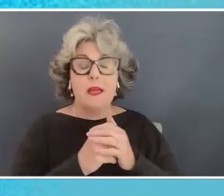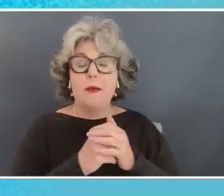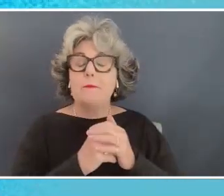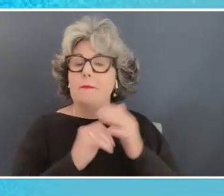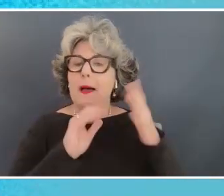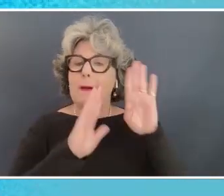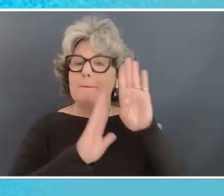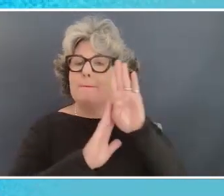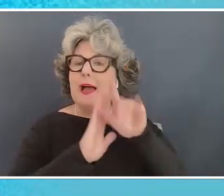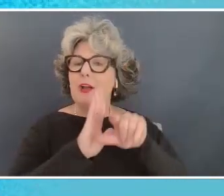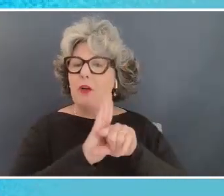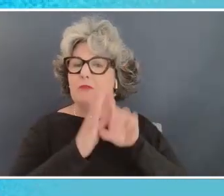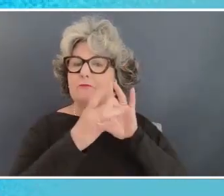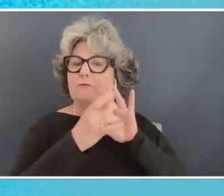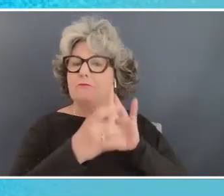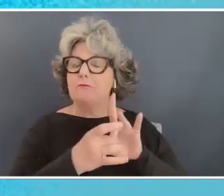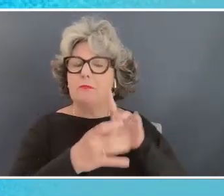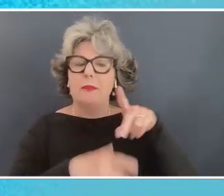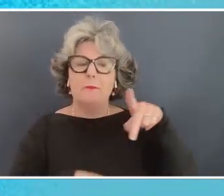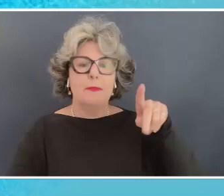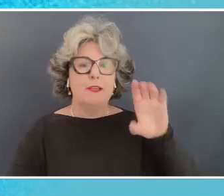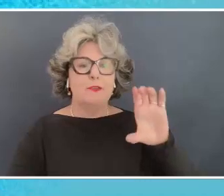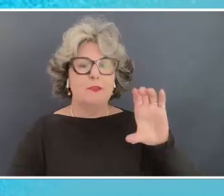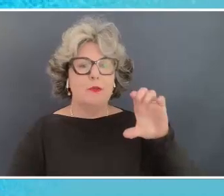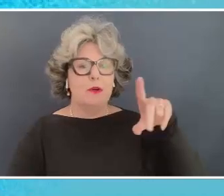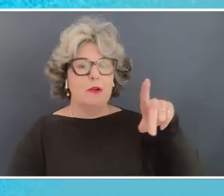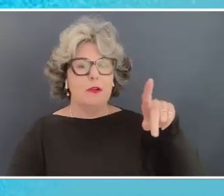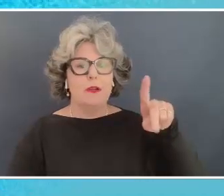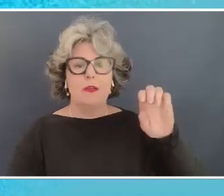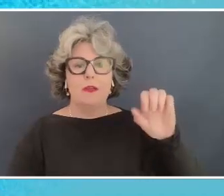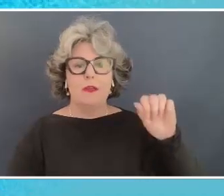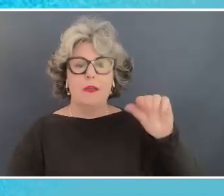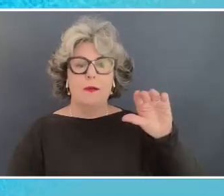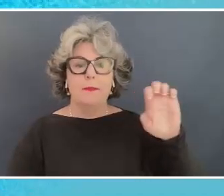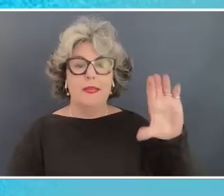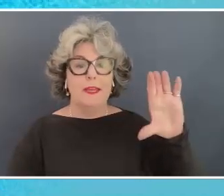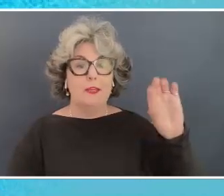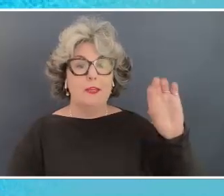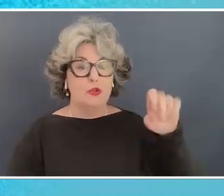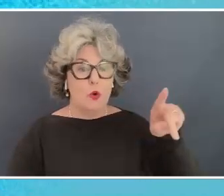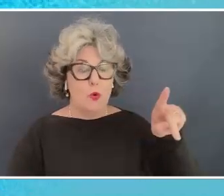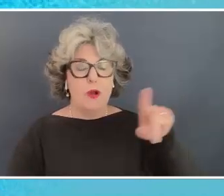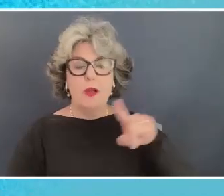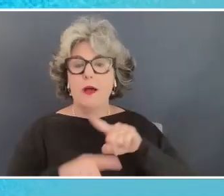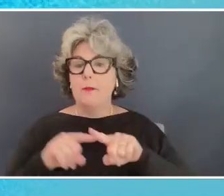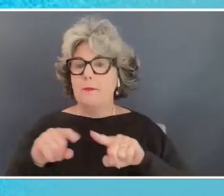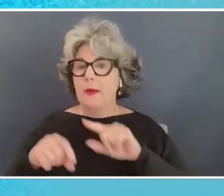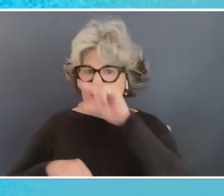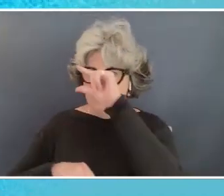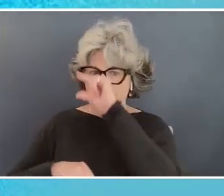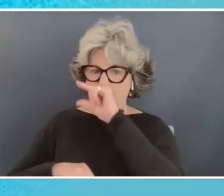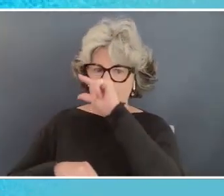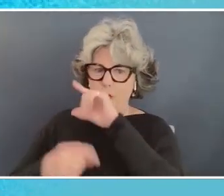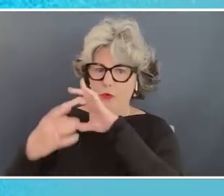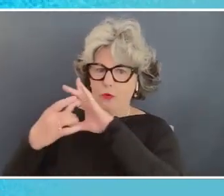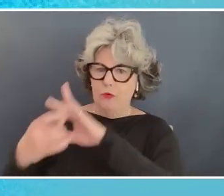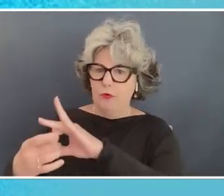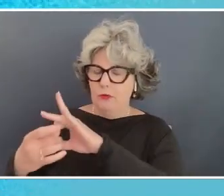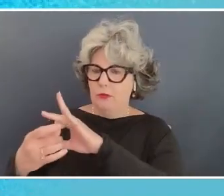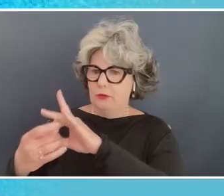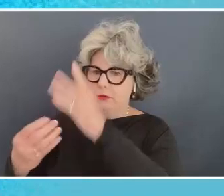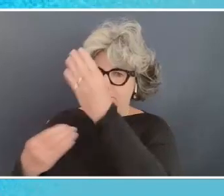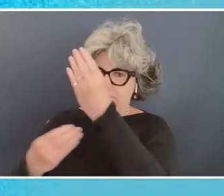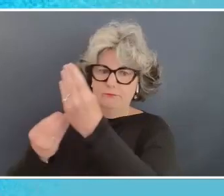rely on experts across Google and outside of Google frankly we we often work with external experts to come advise us on